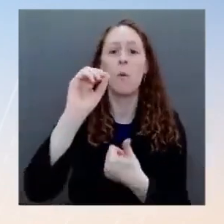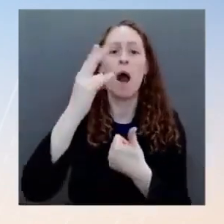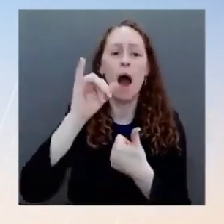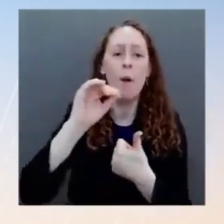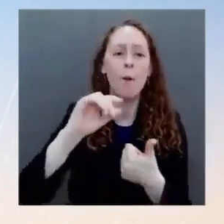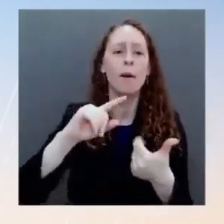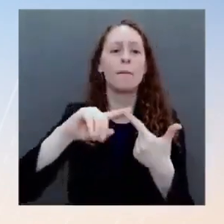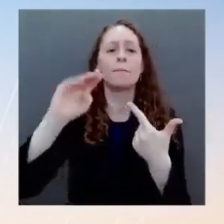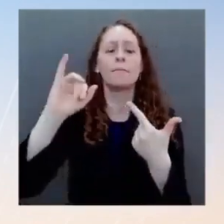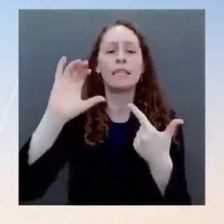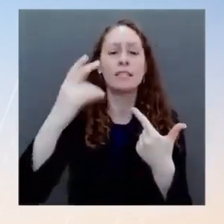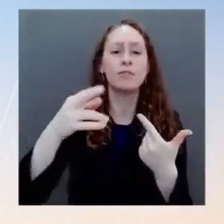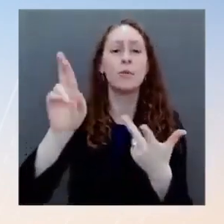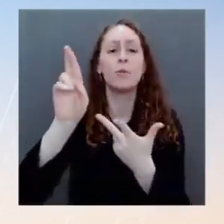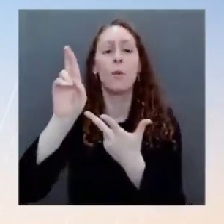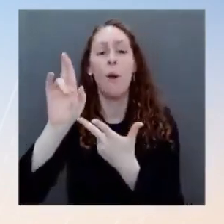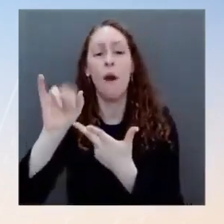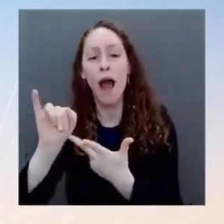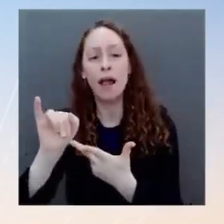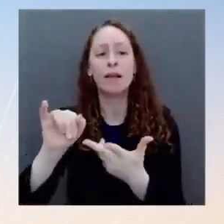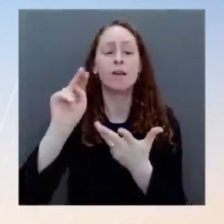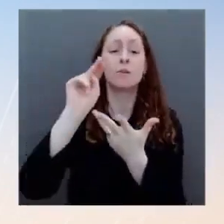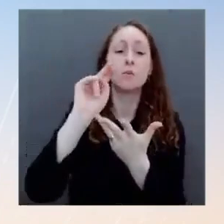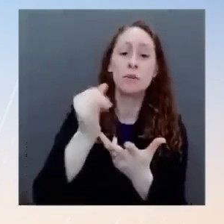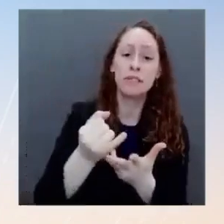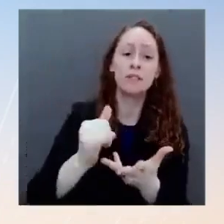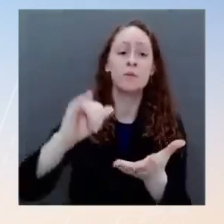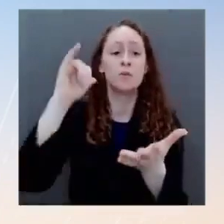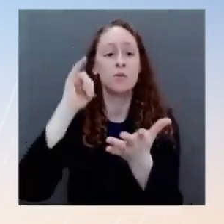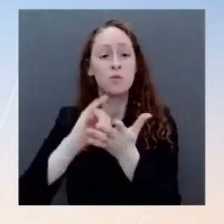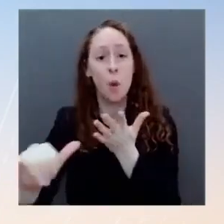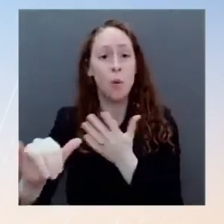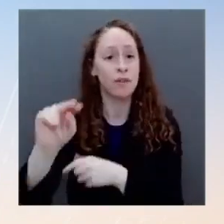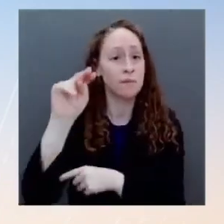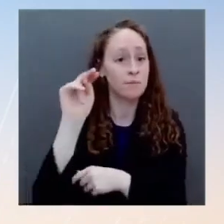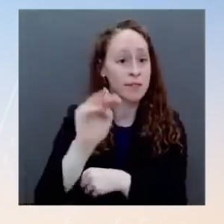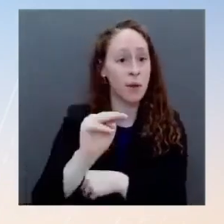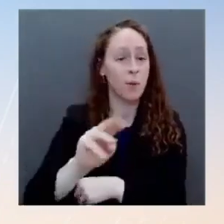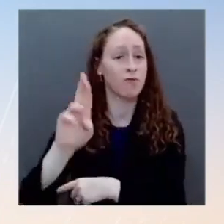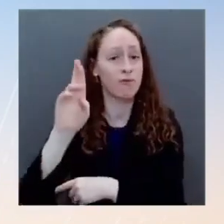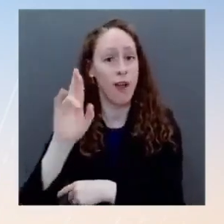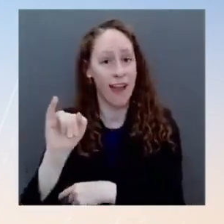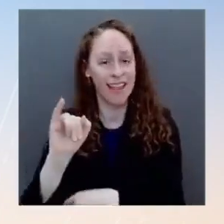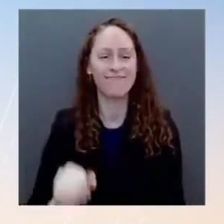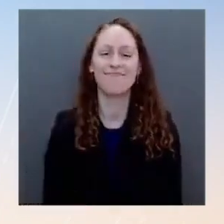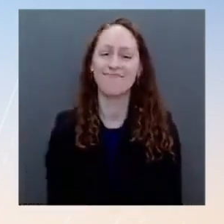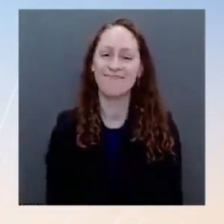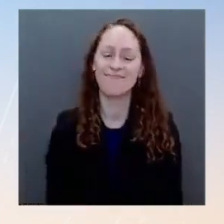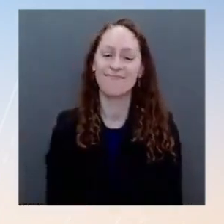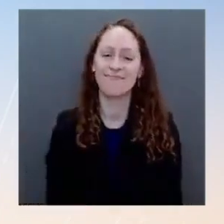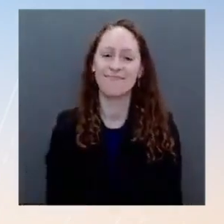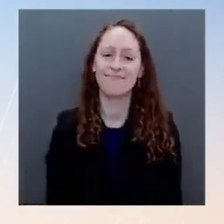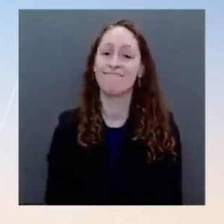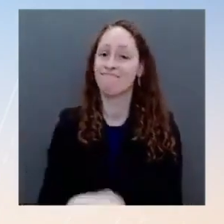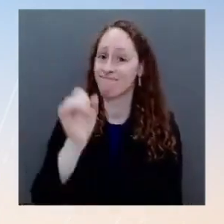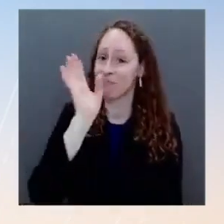an additional HHS team to Rhode Island. And in the next several weeks, we are prepared to do more.